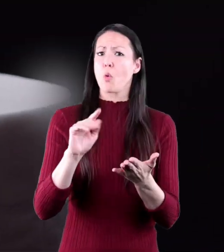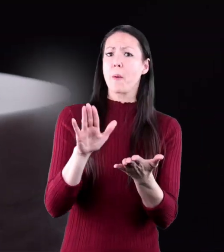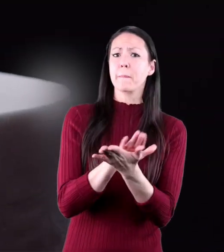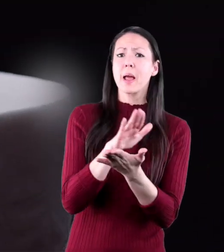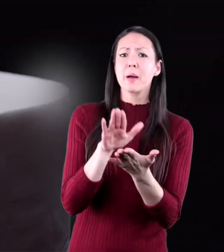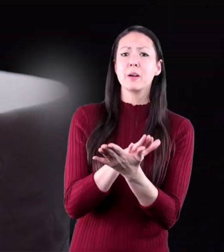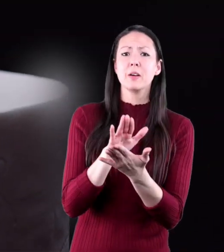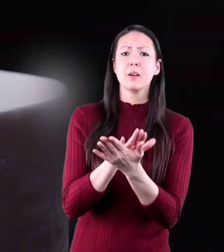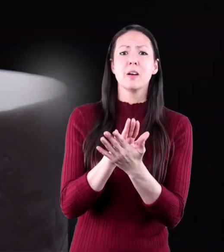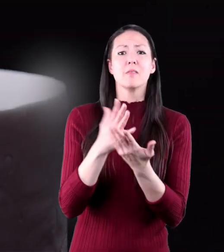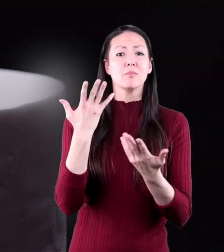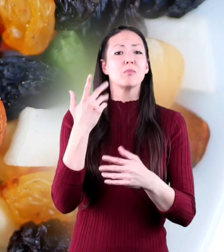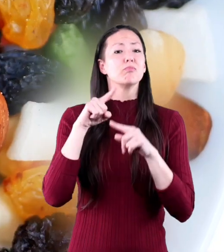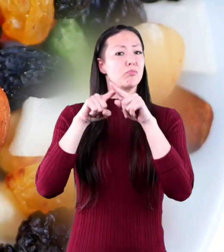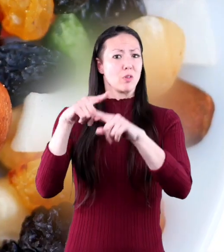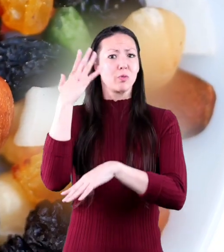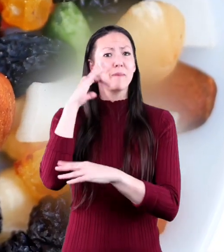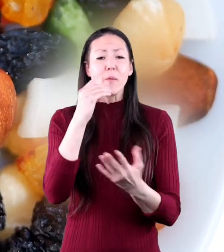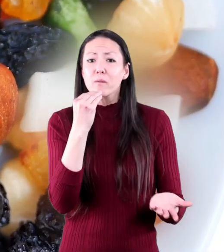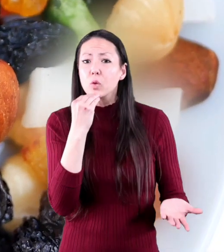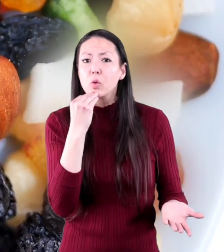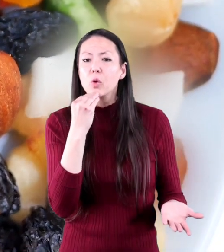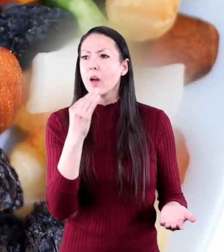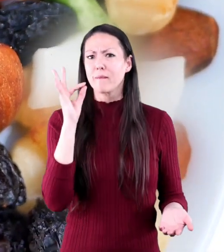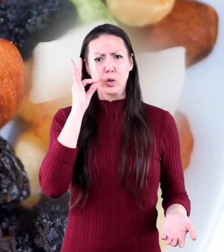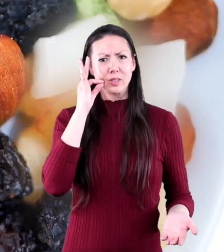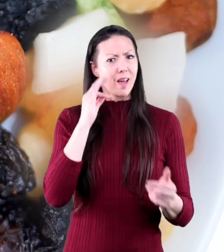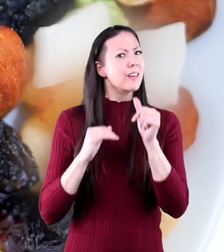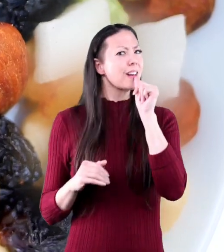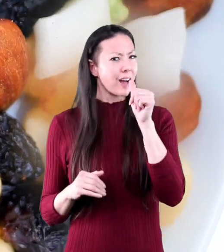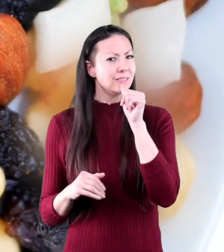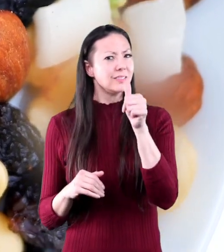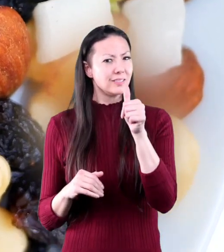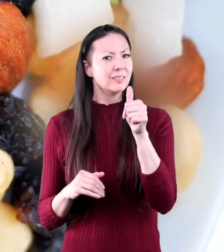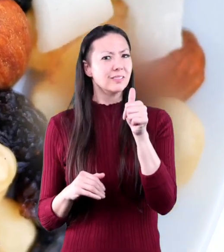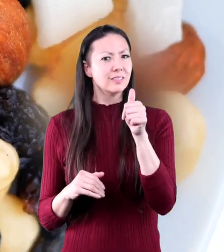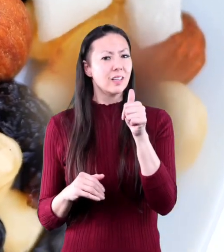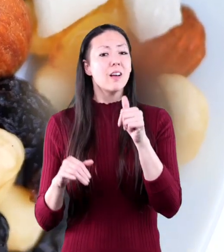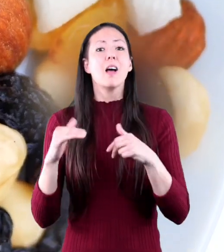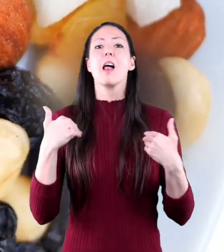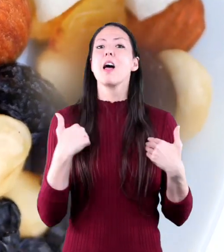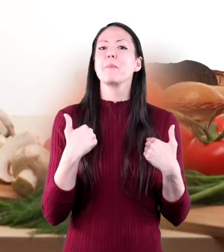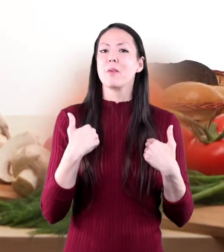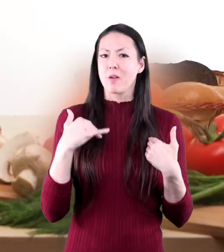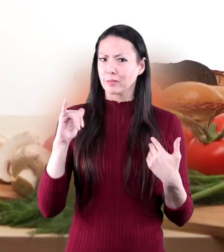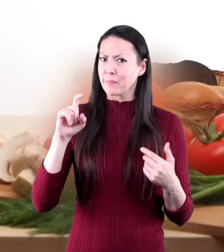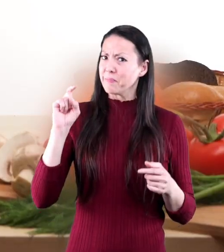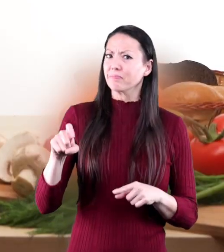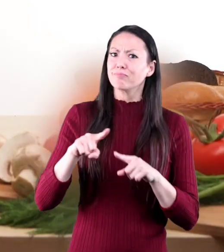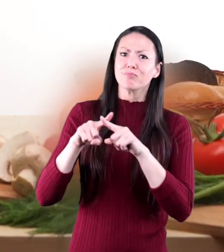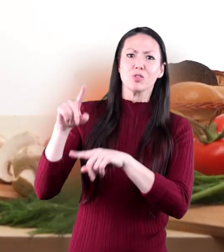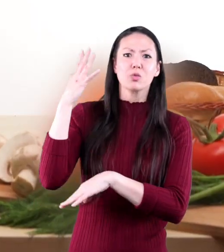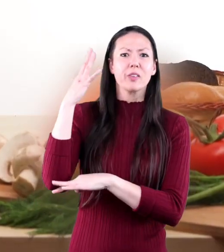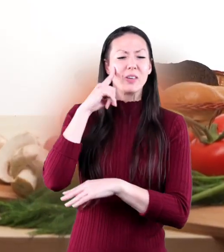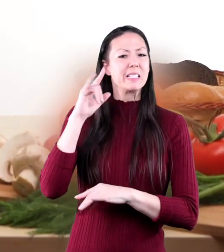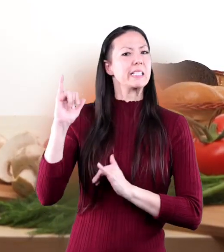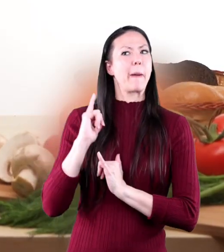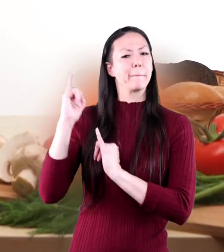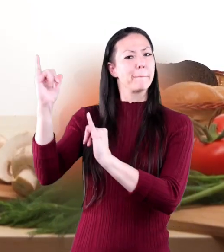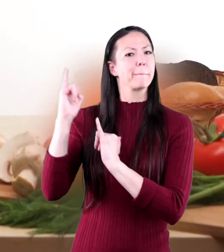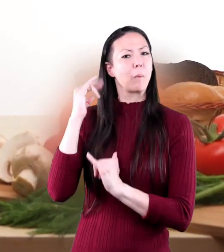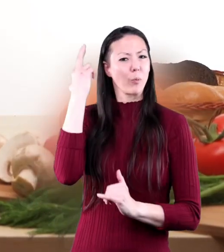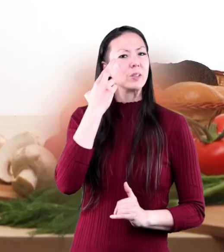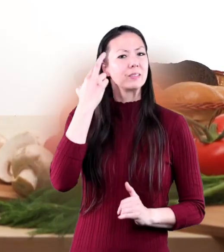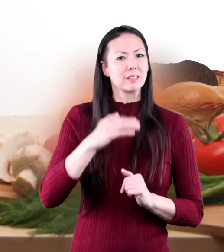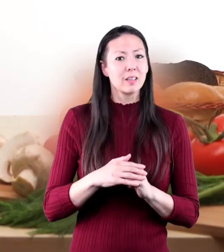towels and toilet paper. We also rely on trees for food like fruits and nuts. Animals also need trees for